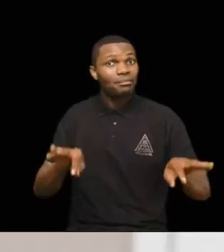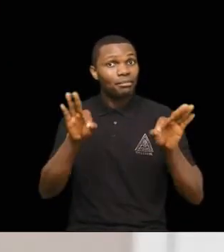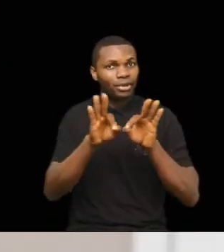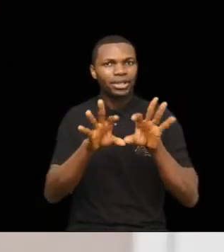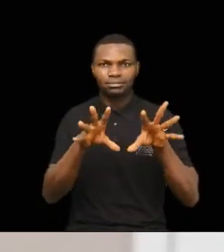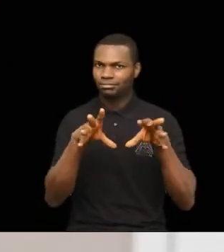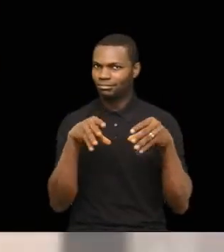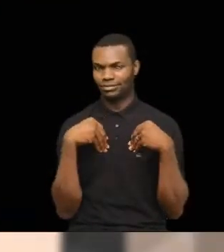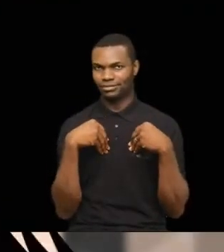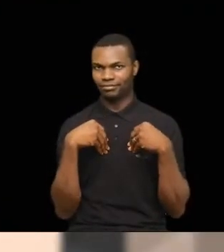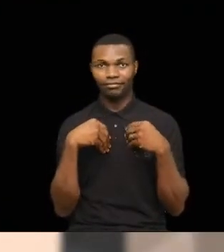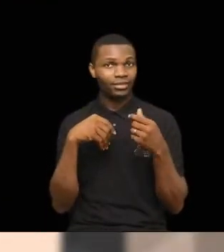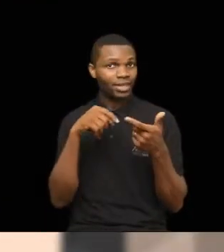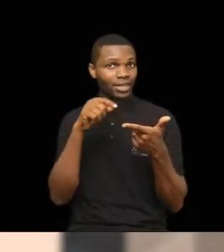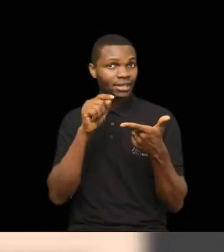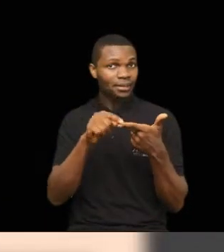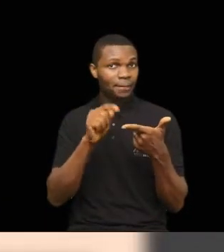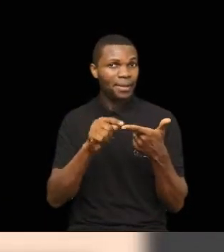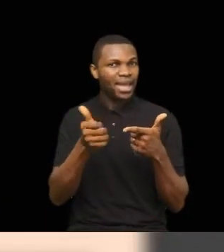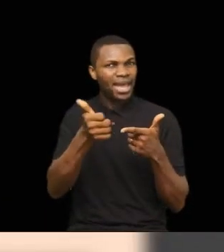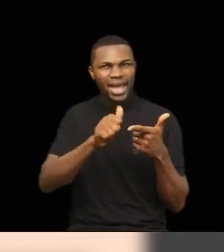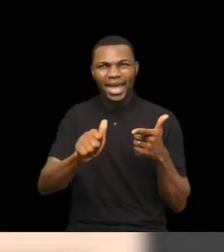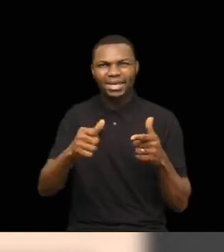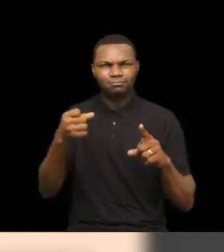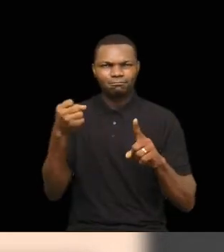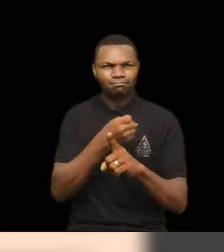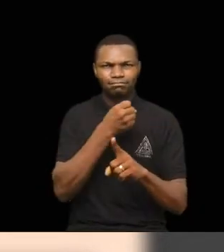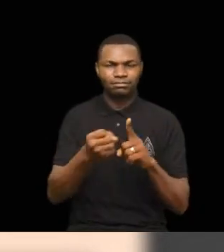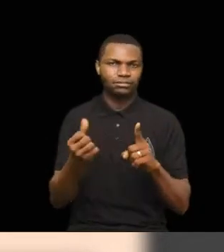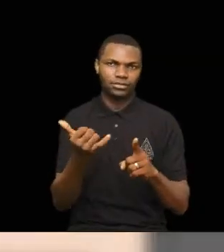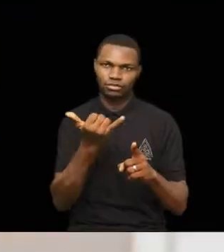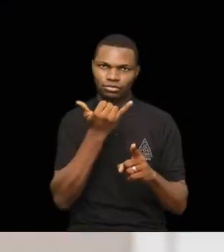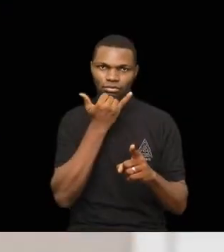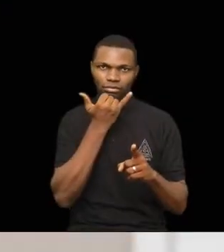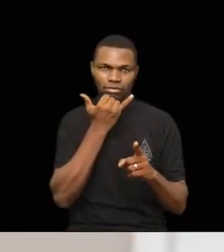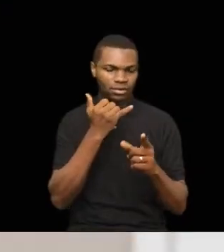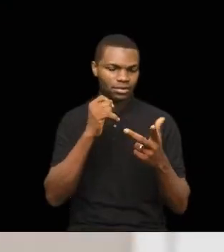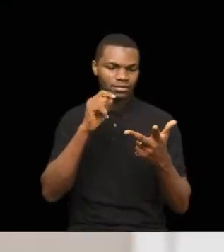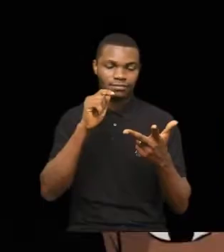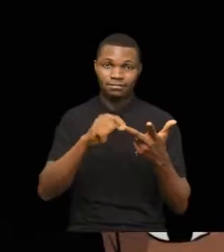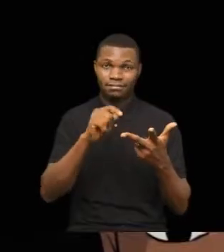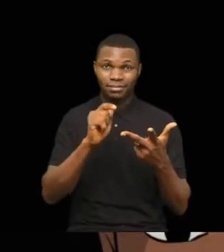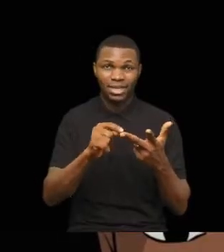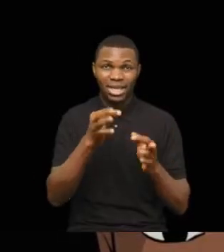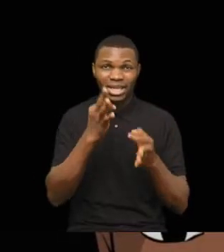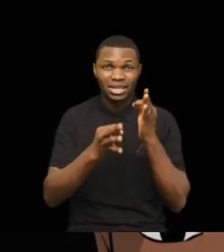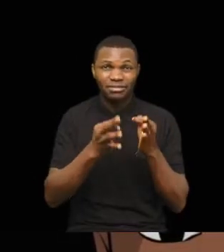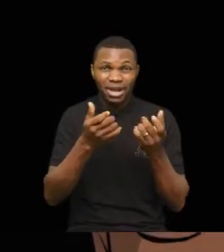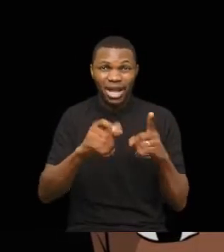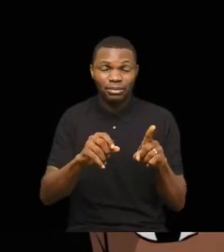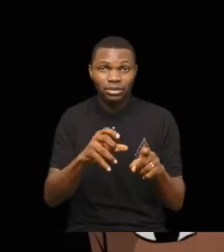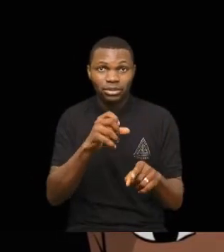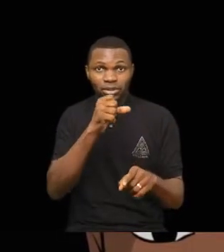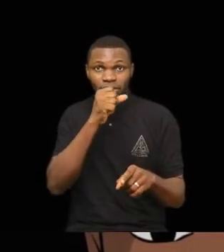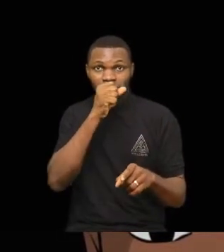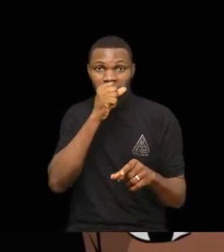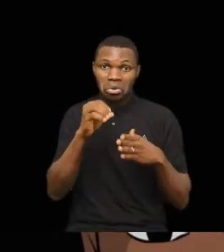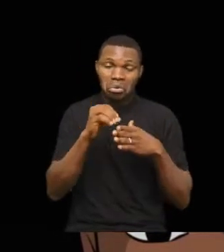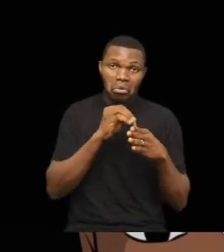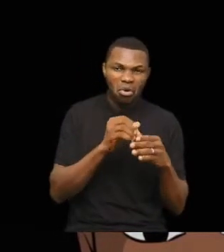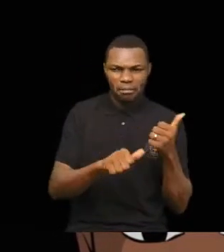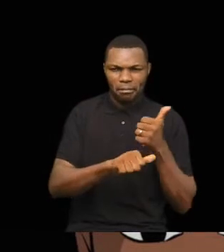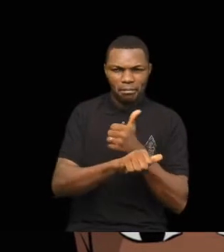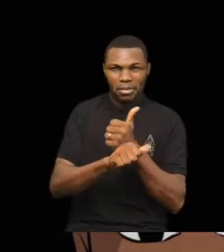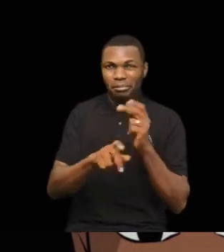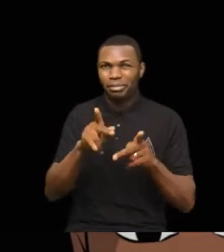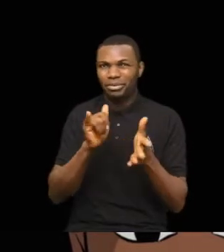next thing na to sabi say for person to use gra gra run things with person it no make sense at all the third na say if you be person